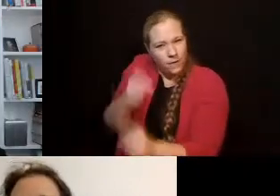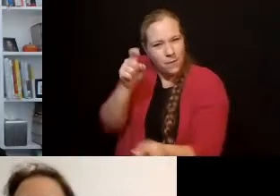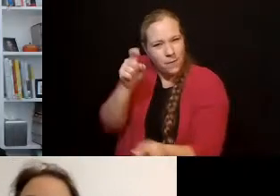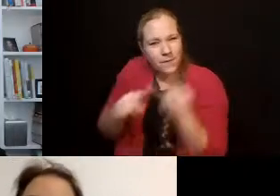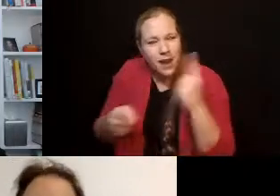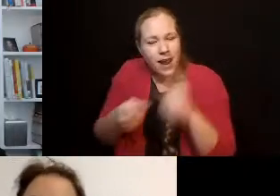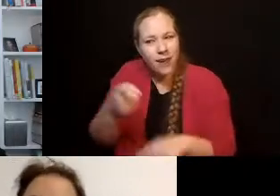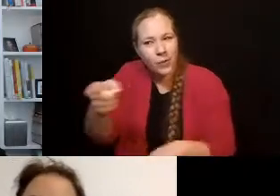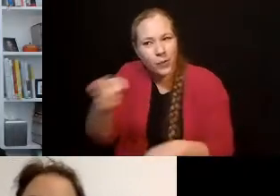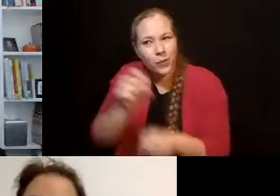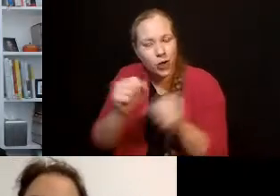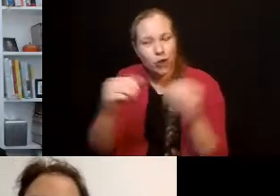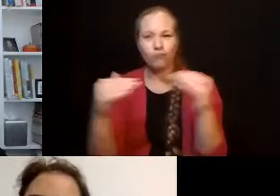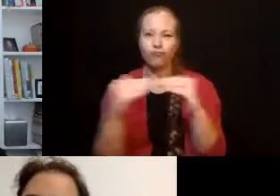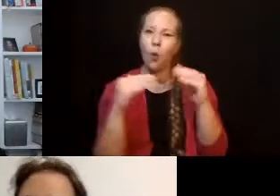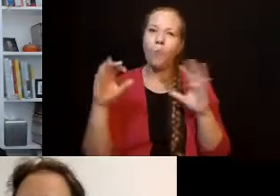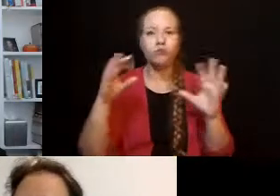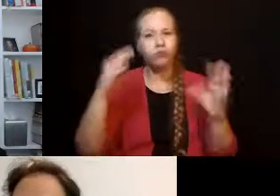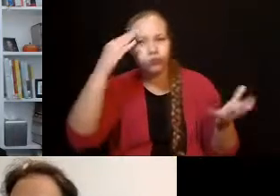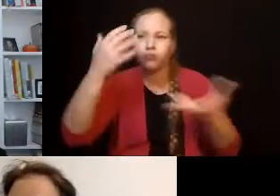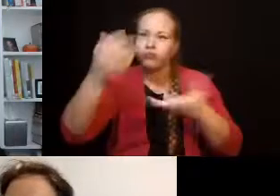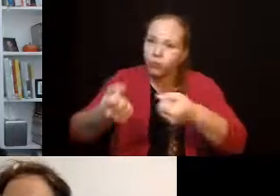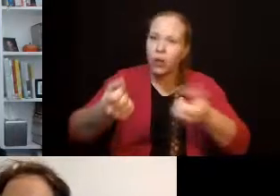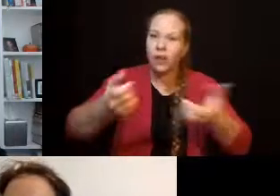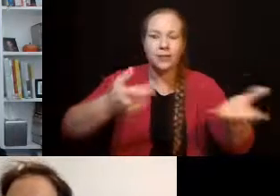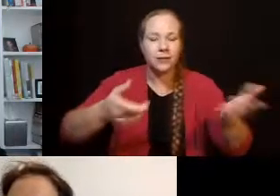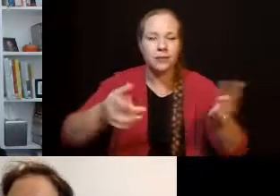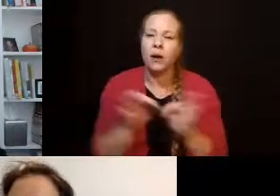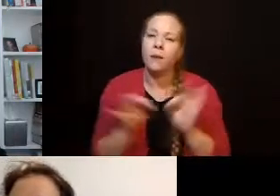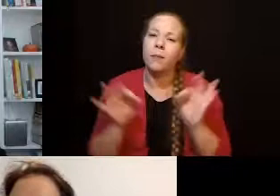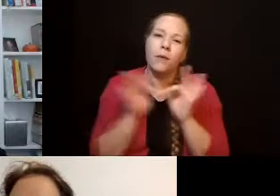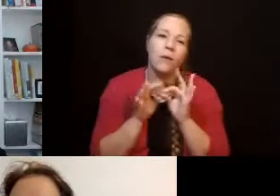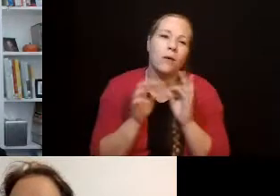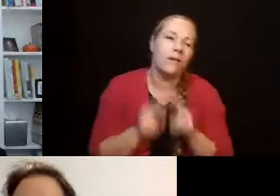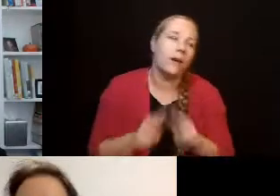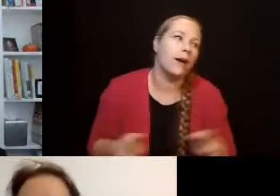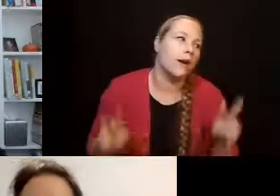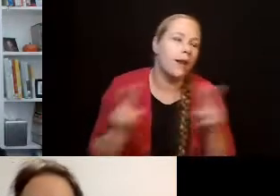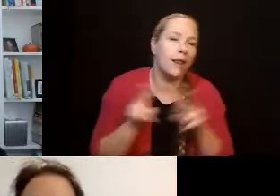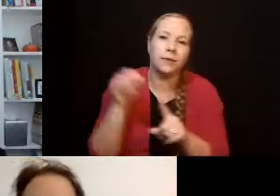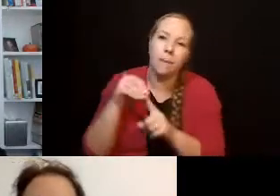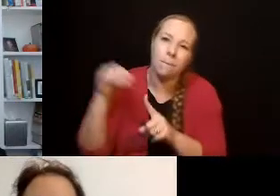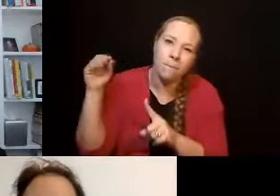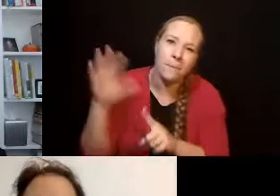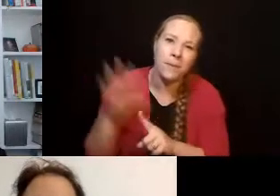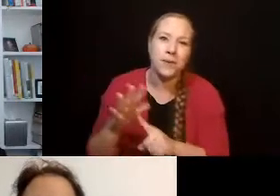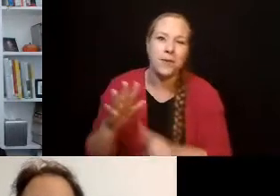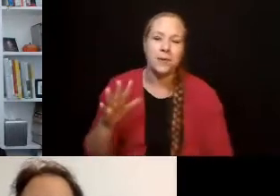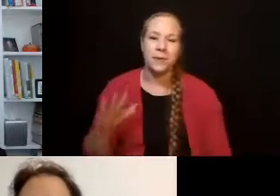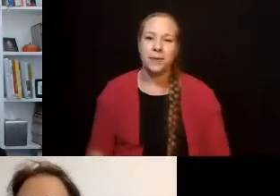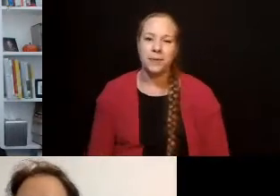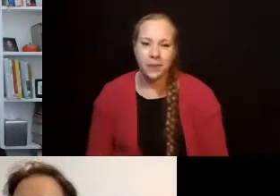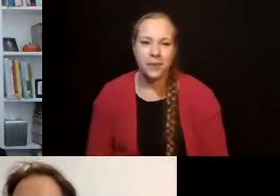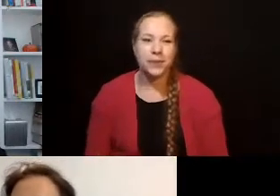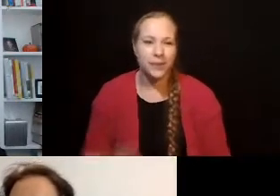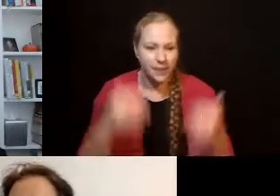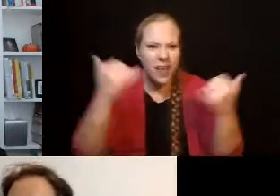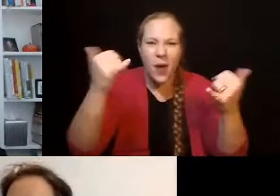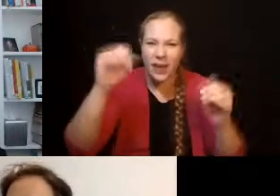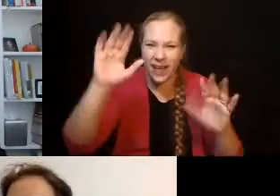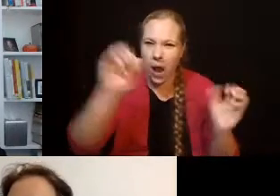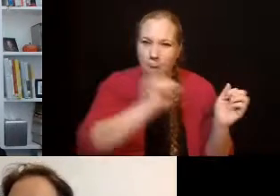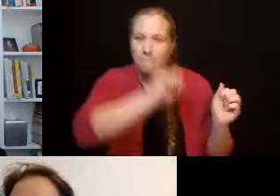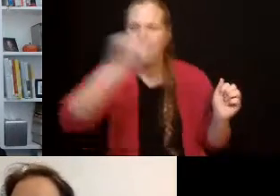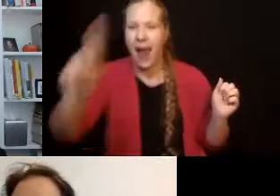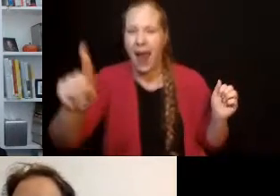find the right slide out of that. Okay, let's go a little farther. Sorry, guys.